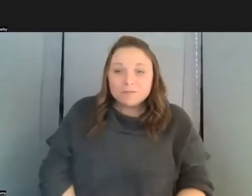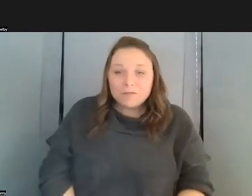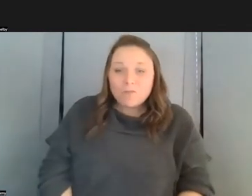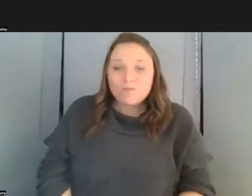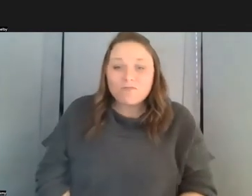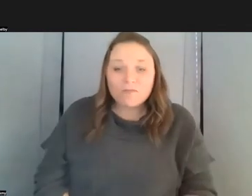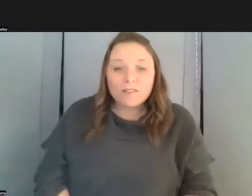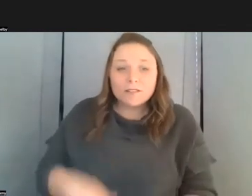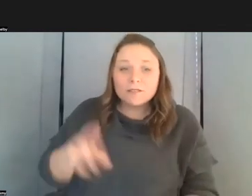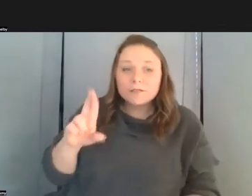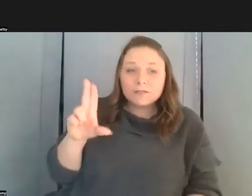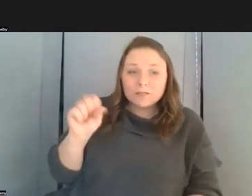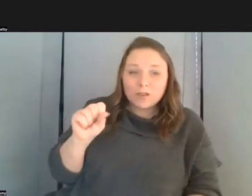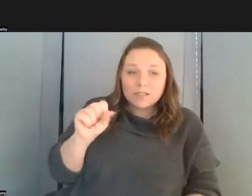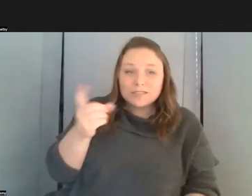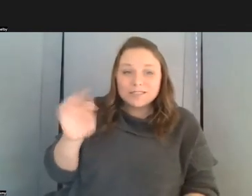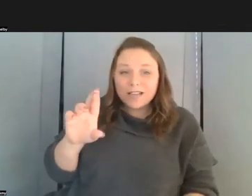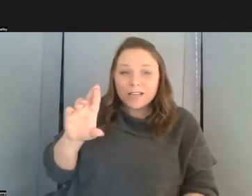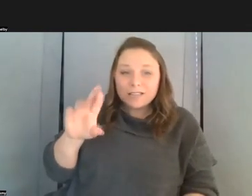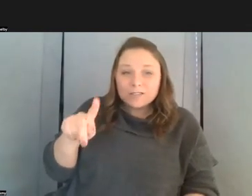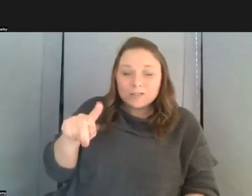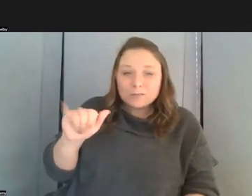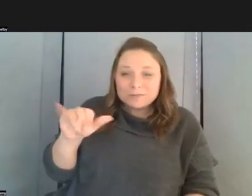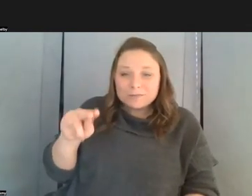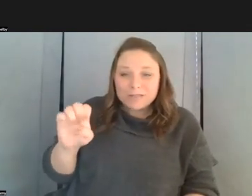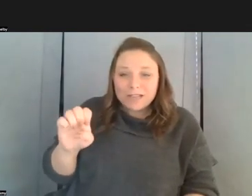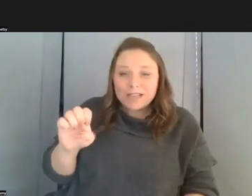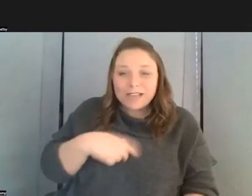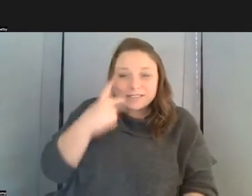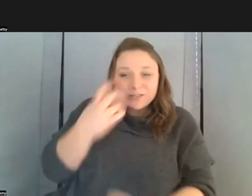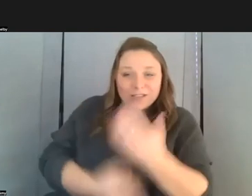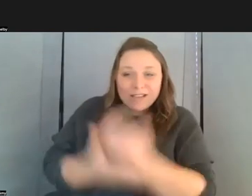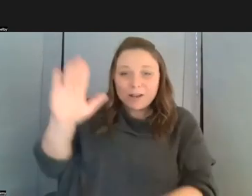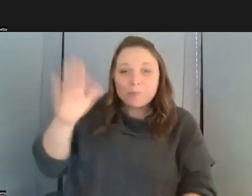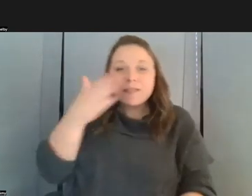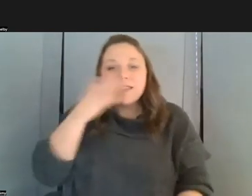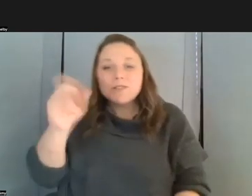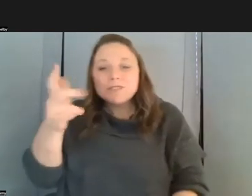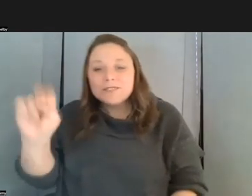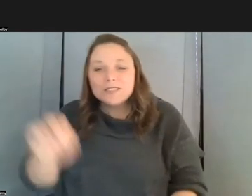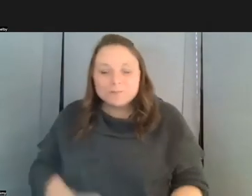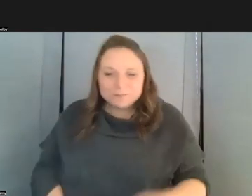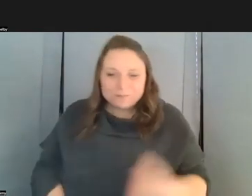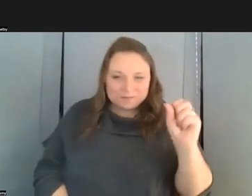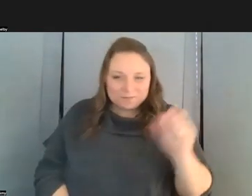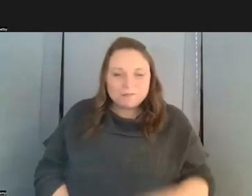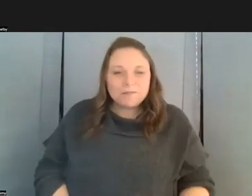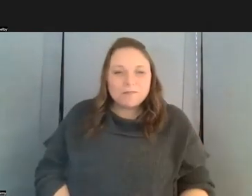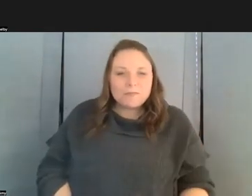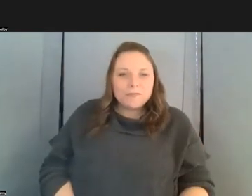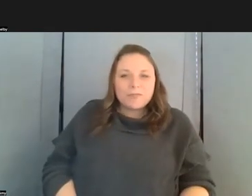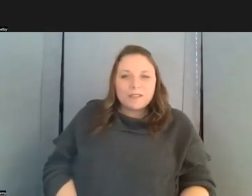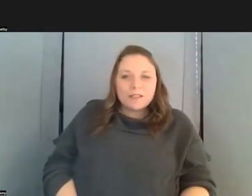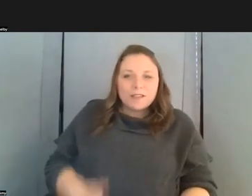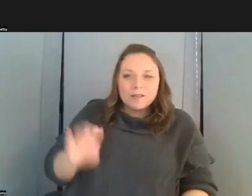russ dr peng you have a question i see your hand up thank you uh and thank you steven yeah bernie says i haven't used